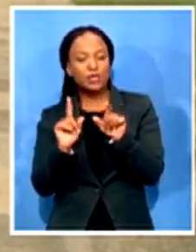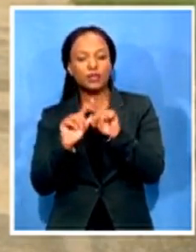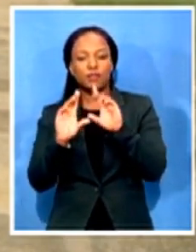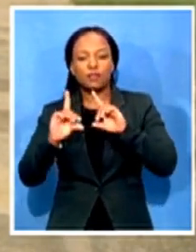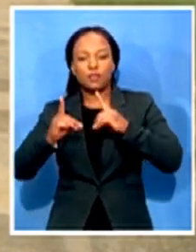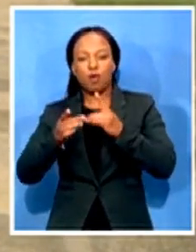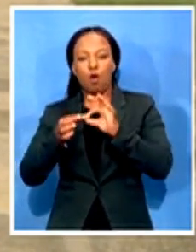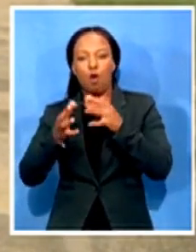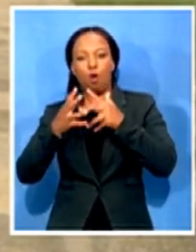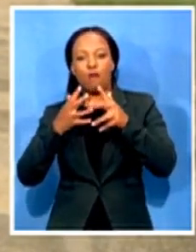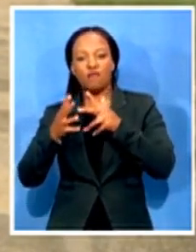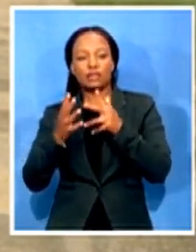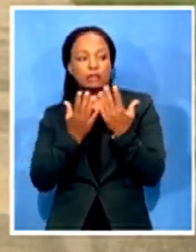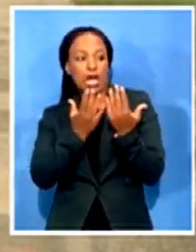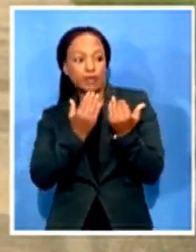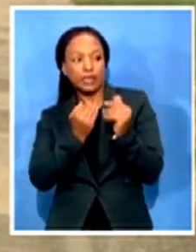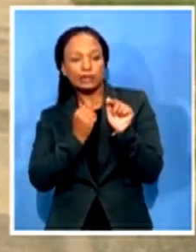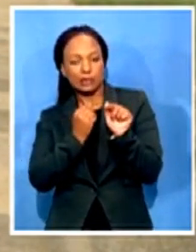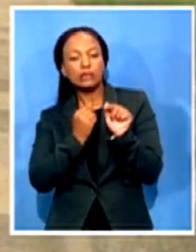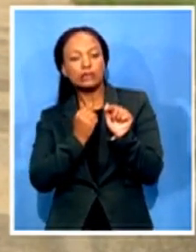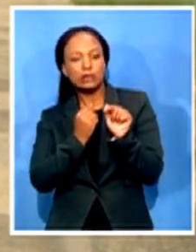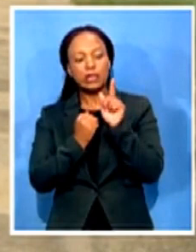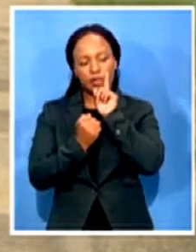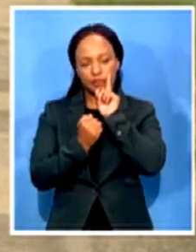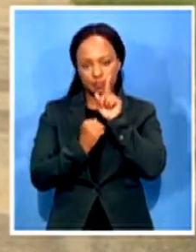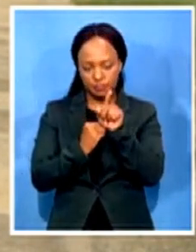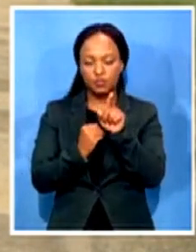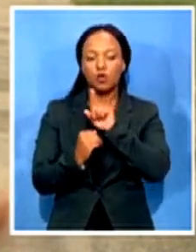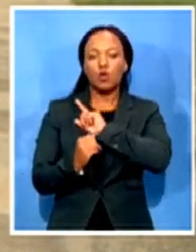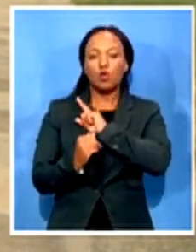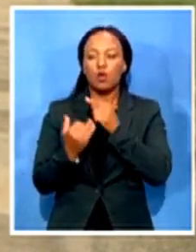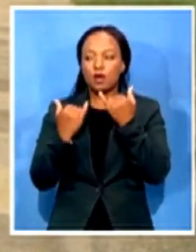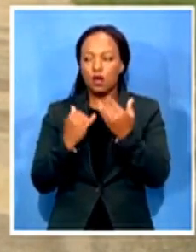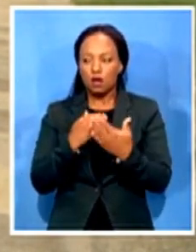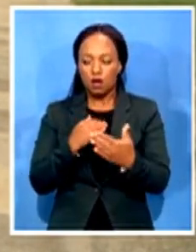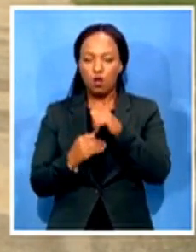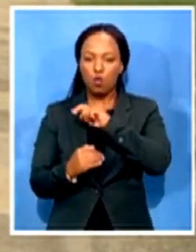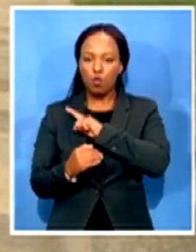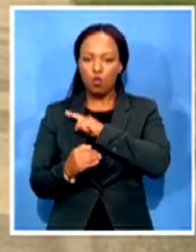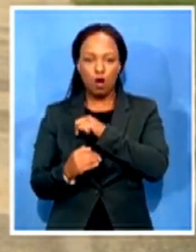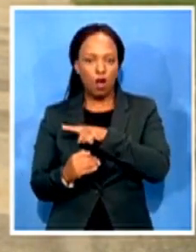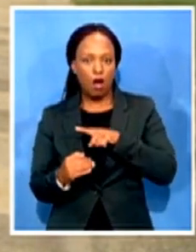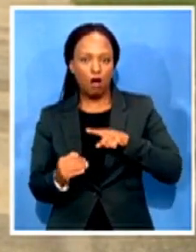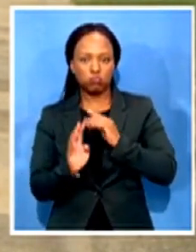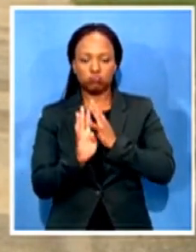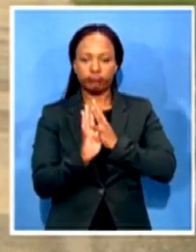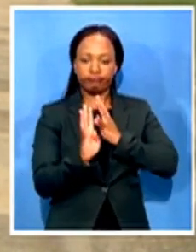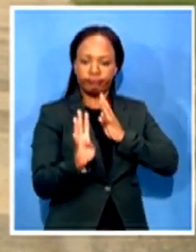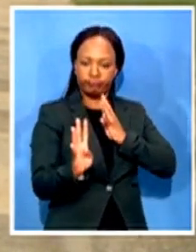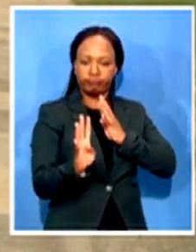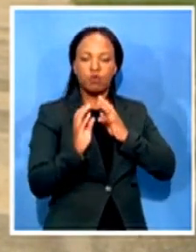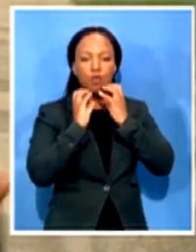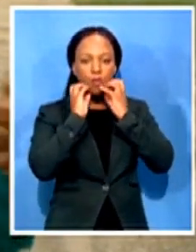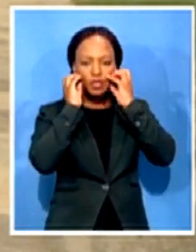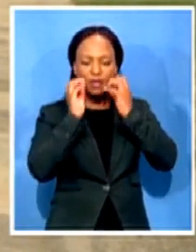and the fact that there has been a really long line in Mozambique kilometers and kilometers of cars people unable